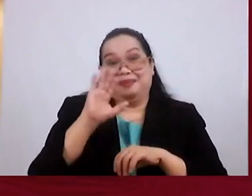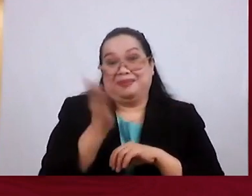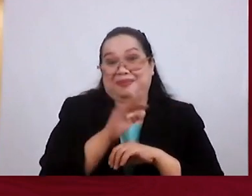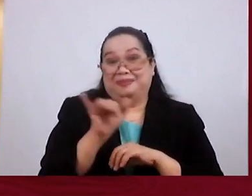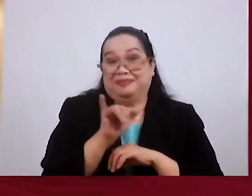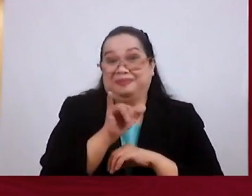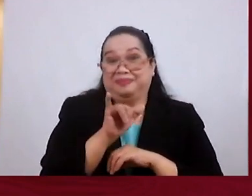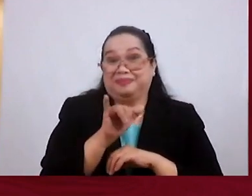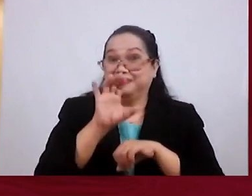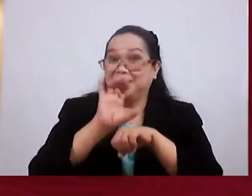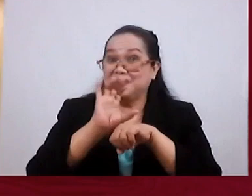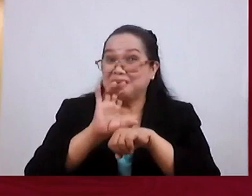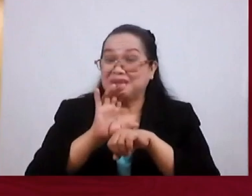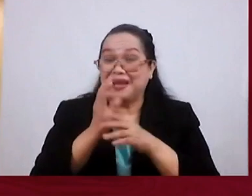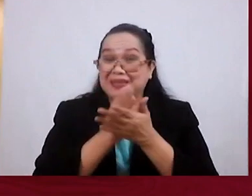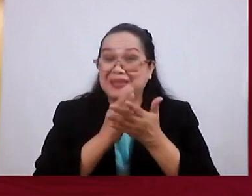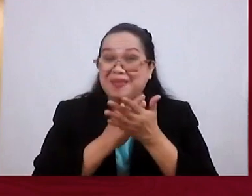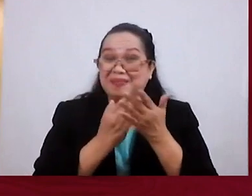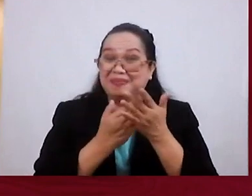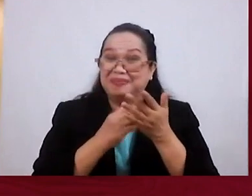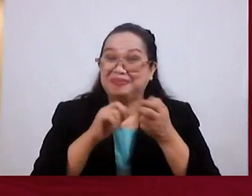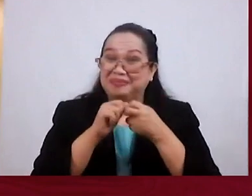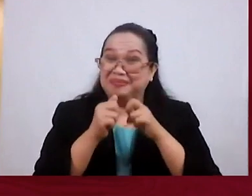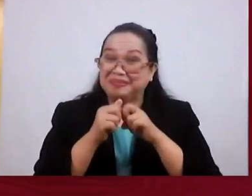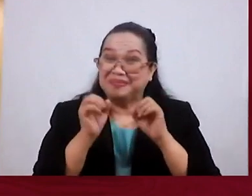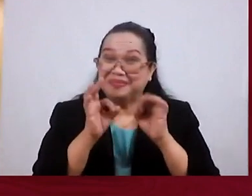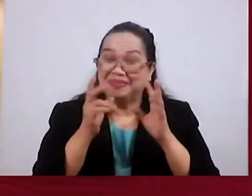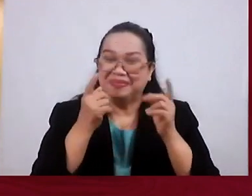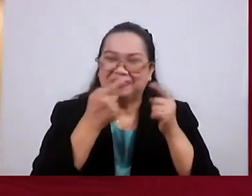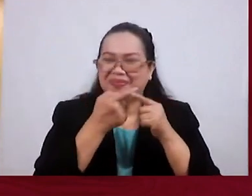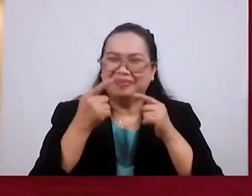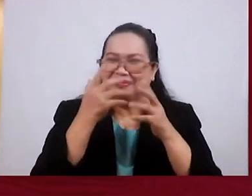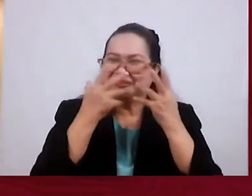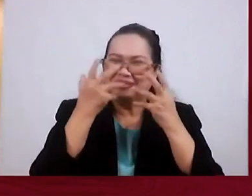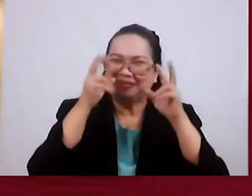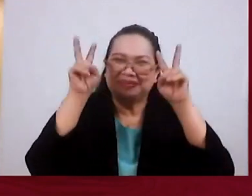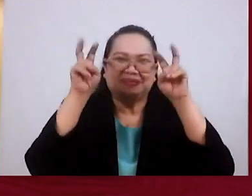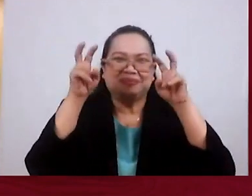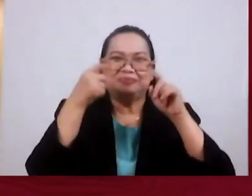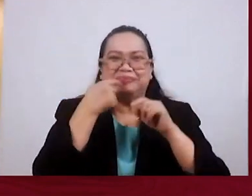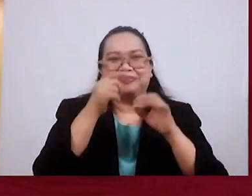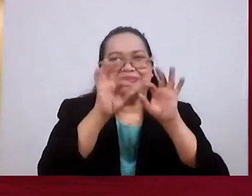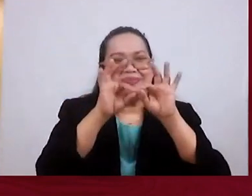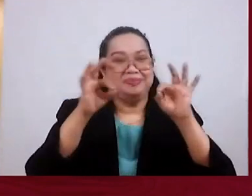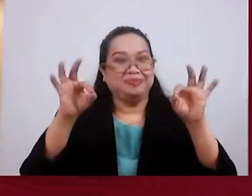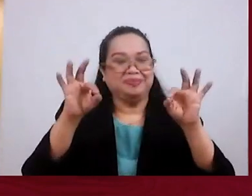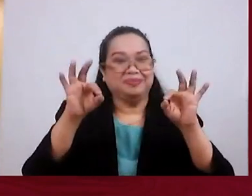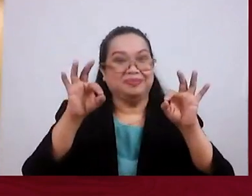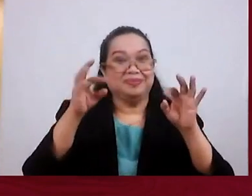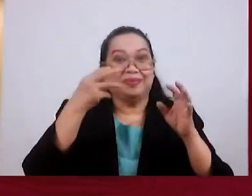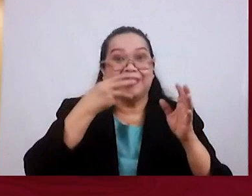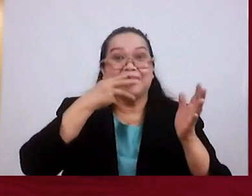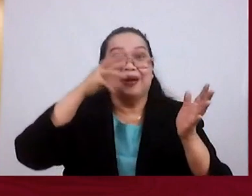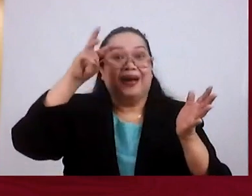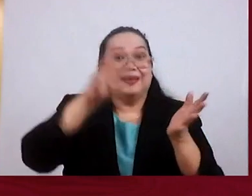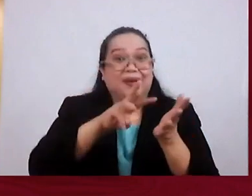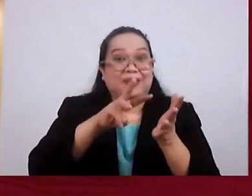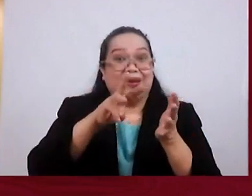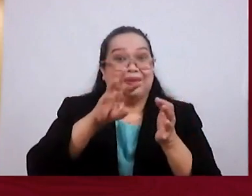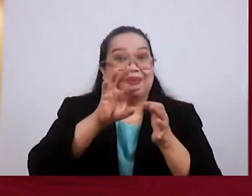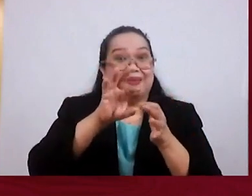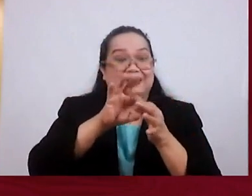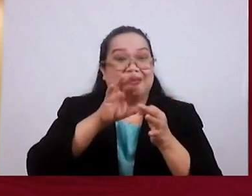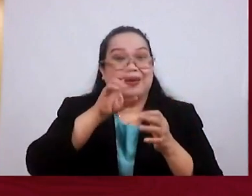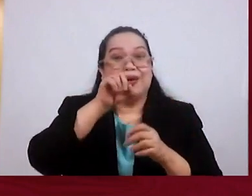controversial In some churches? Because there's a statement There that says The wrath of God